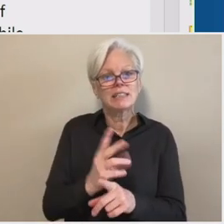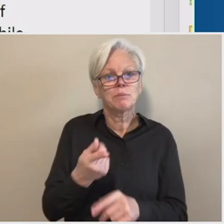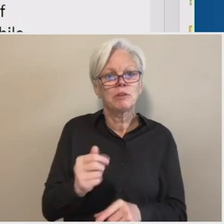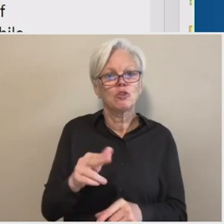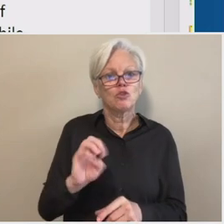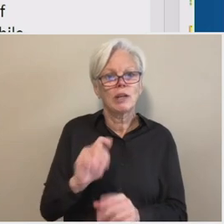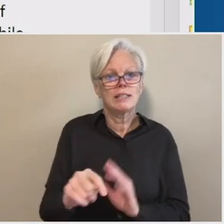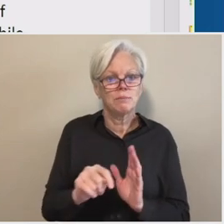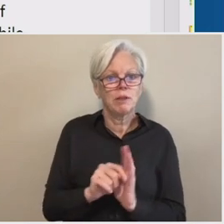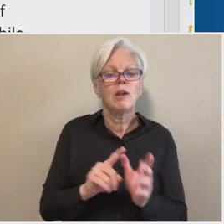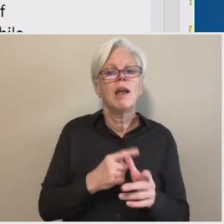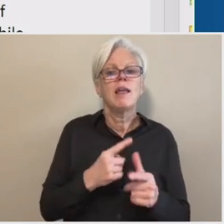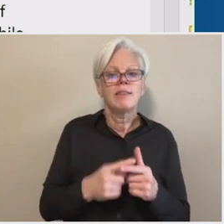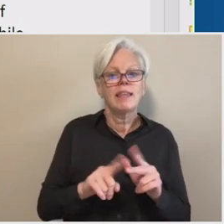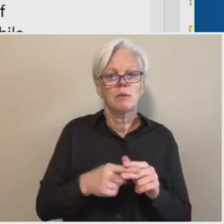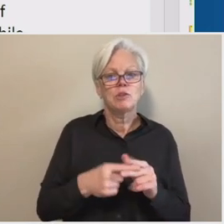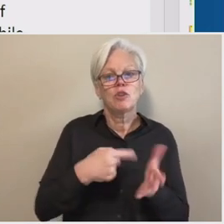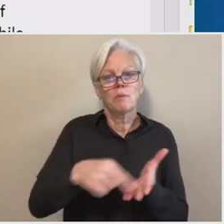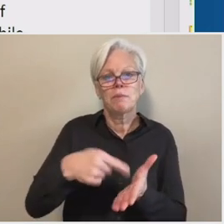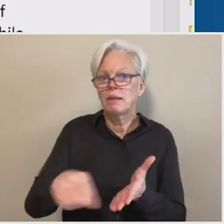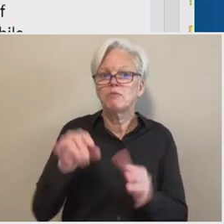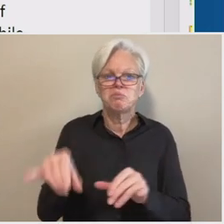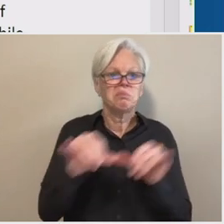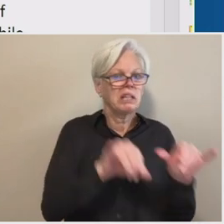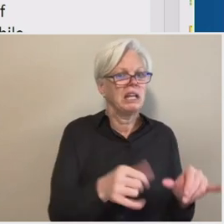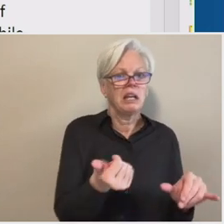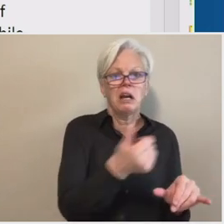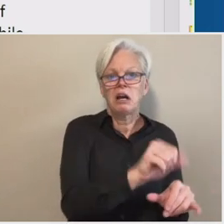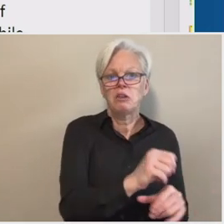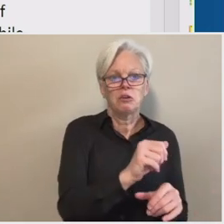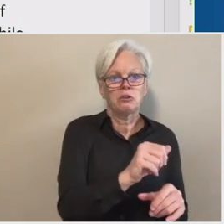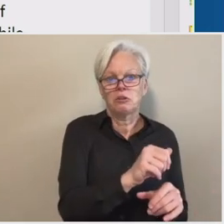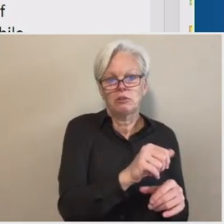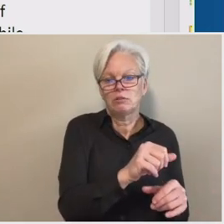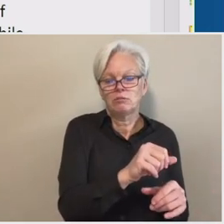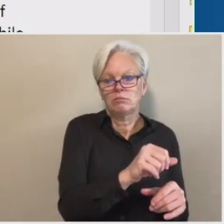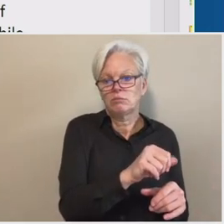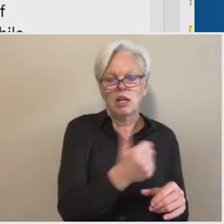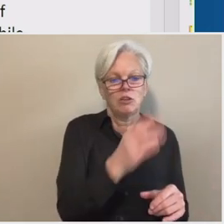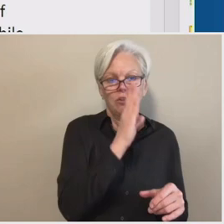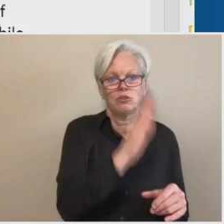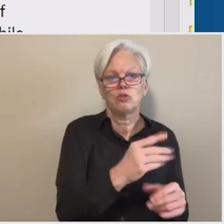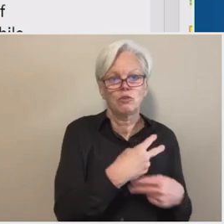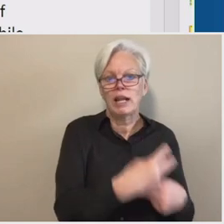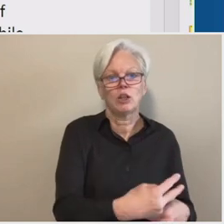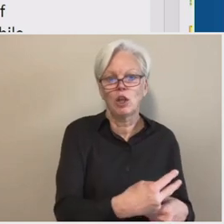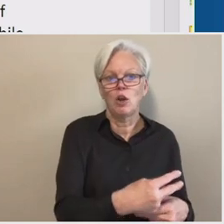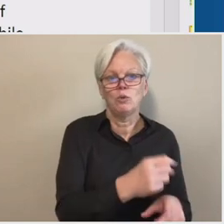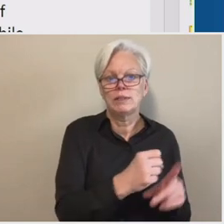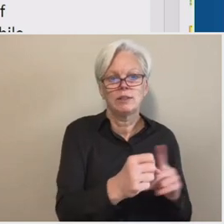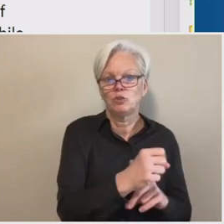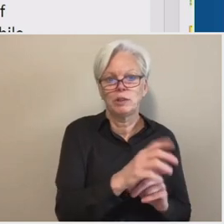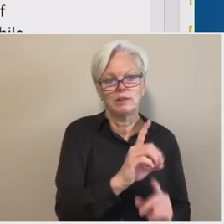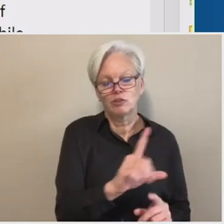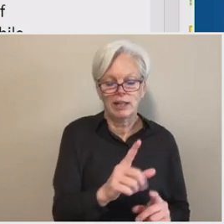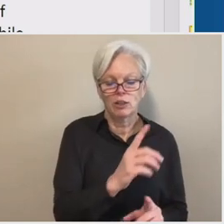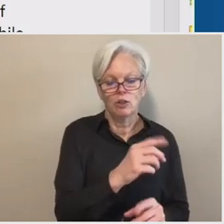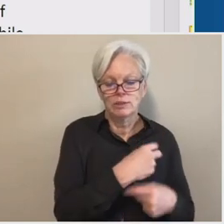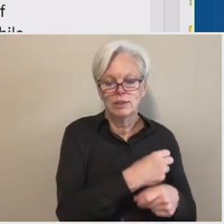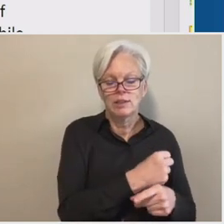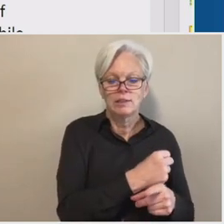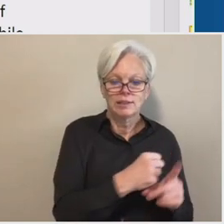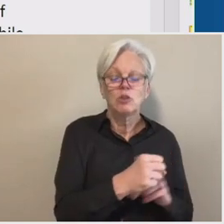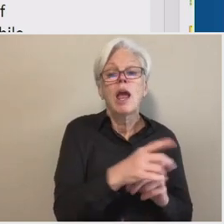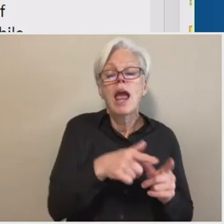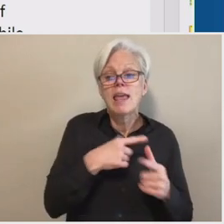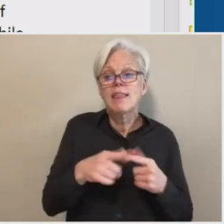into repayment just like they would. under any other, uh, under the terms of any other direct loan, uh, and then they would repay the, the direct loan in accordance with,